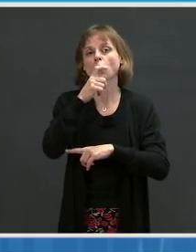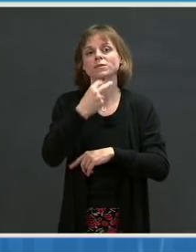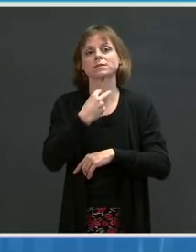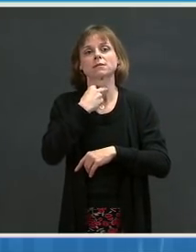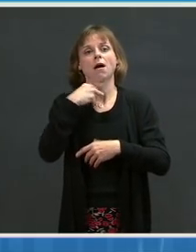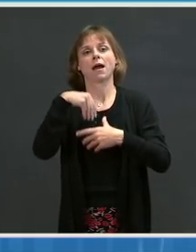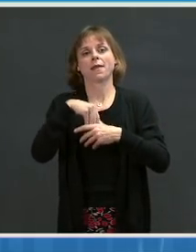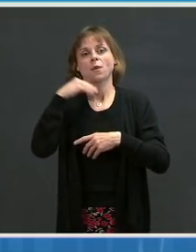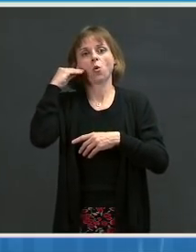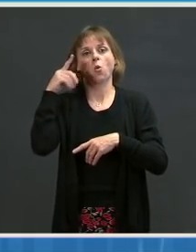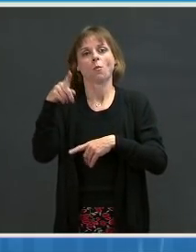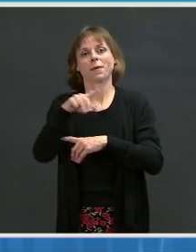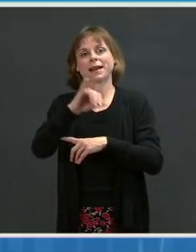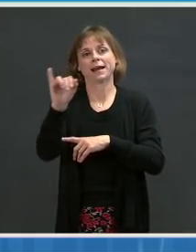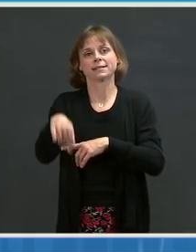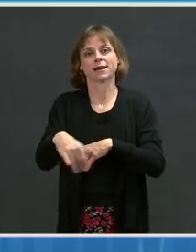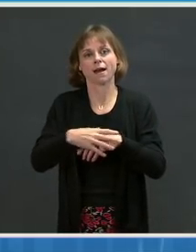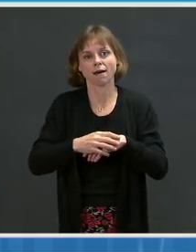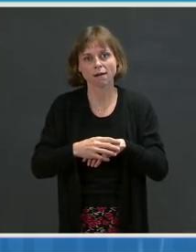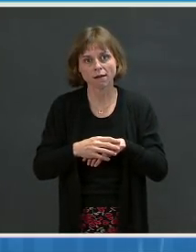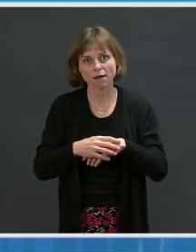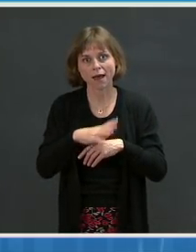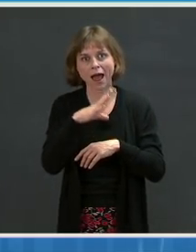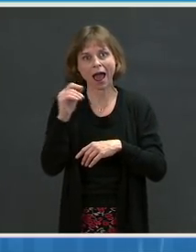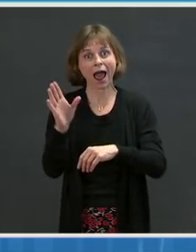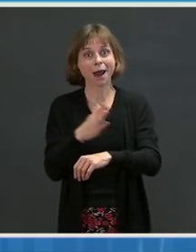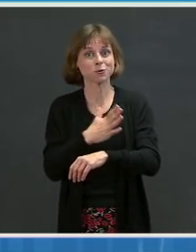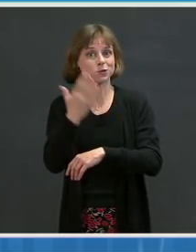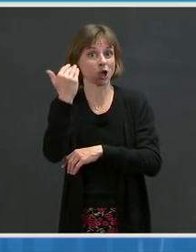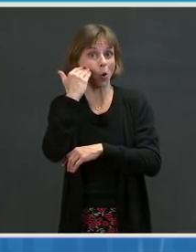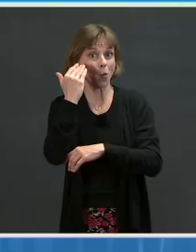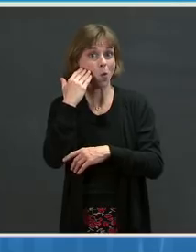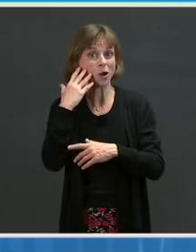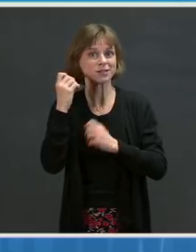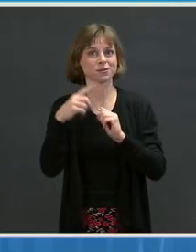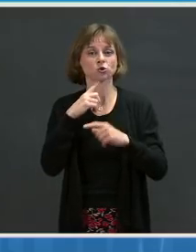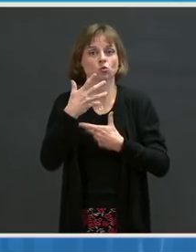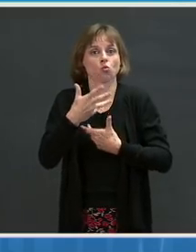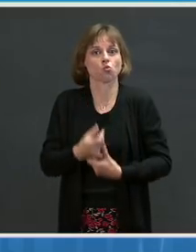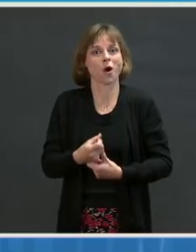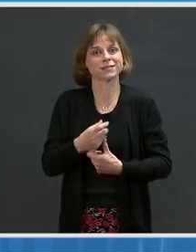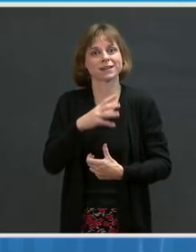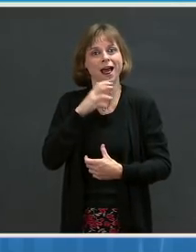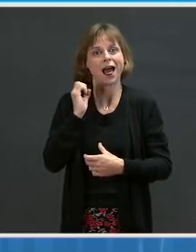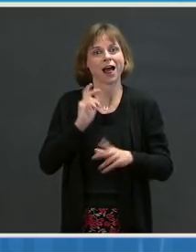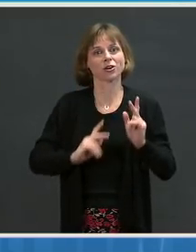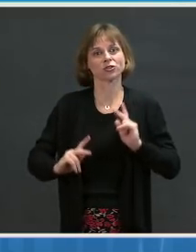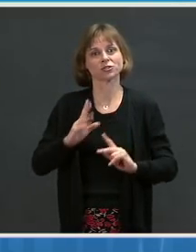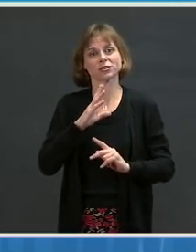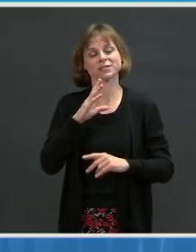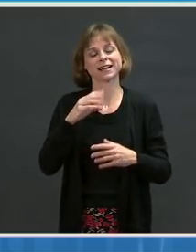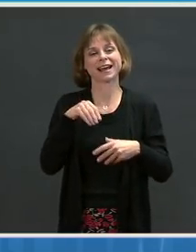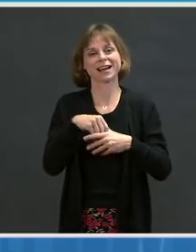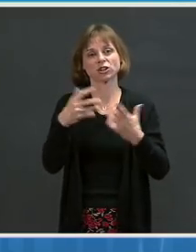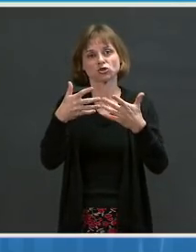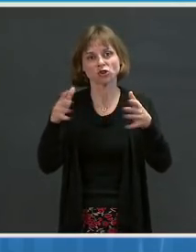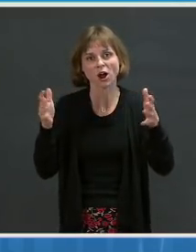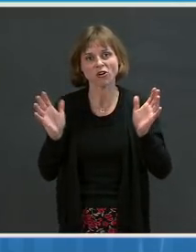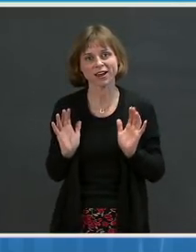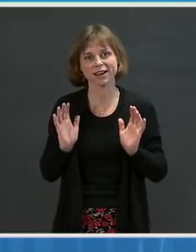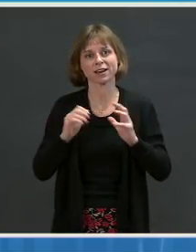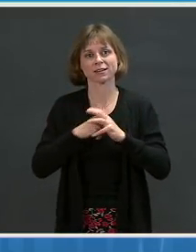and using awareness campaigns featuring trusted elders and healthcare workers in the Cherokee Nation of Oklahoma.